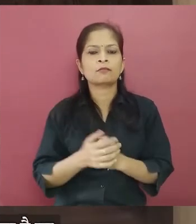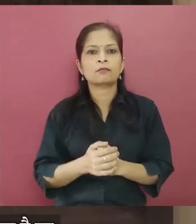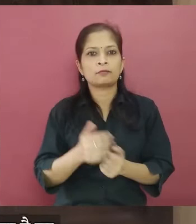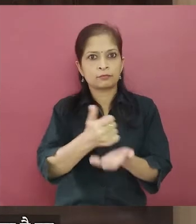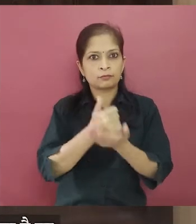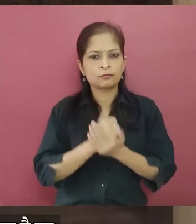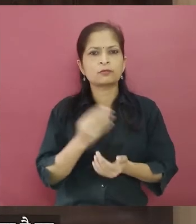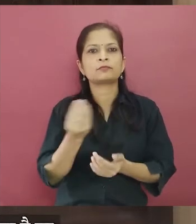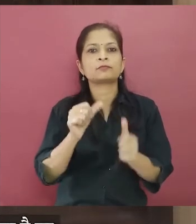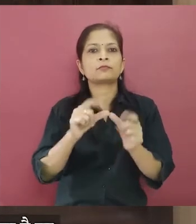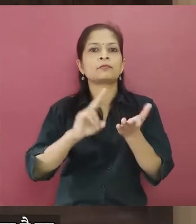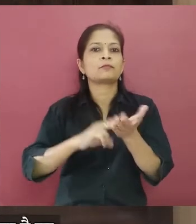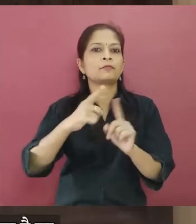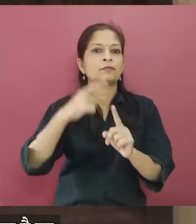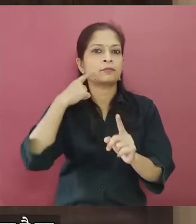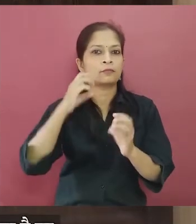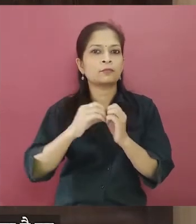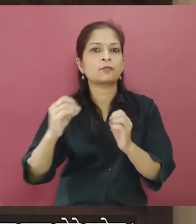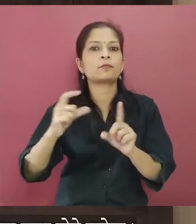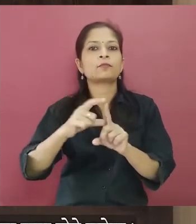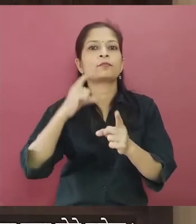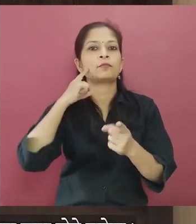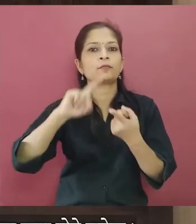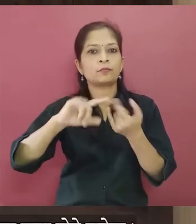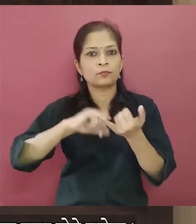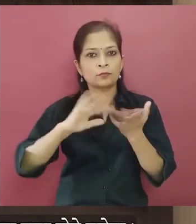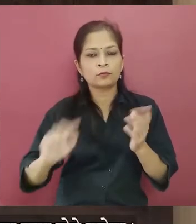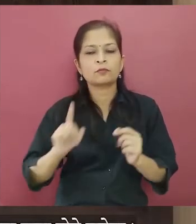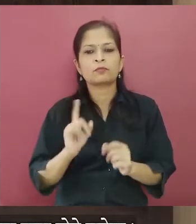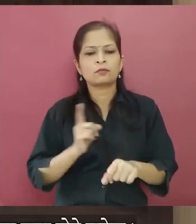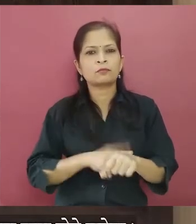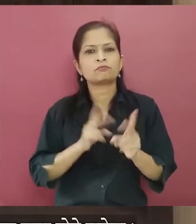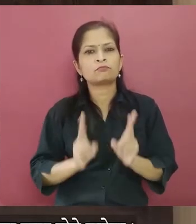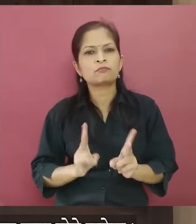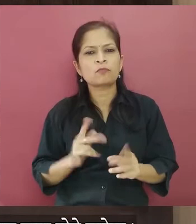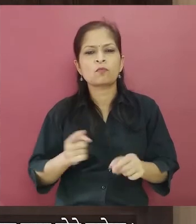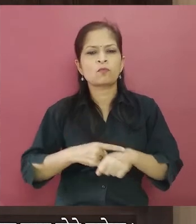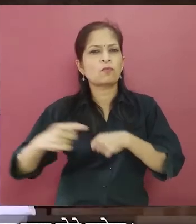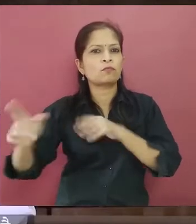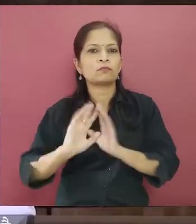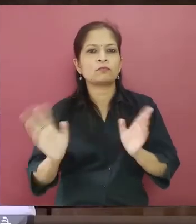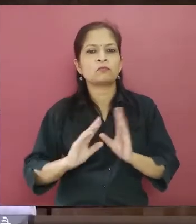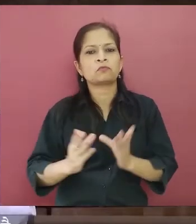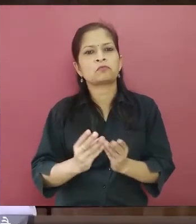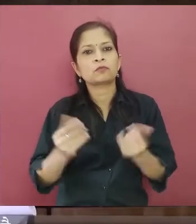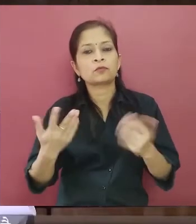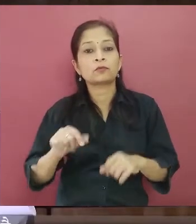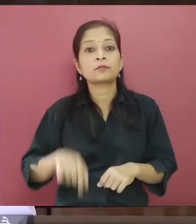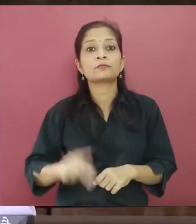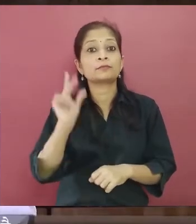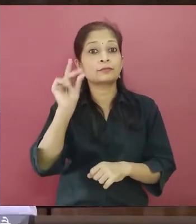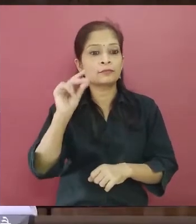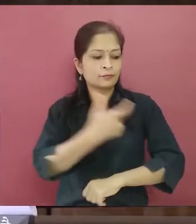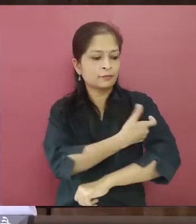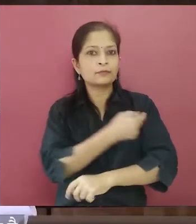dose you will get some antibodies but they will not last for a long time and it will gradually wane with time if you take the second dose